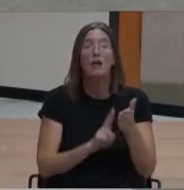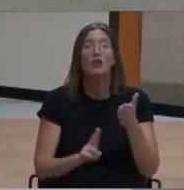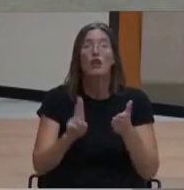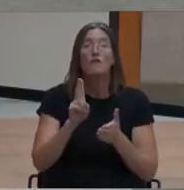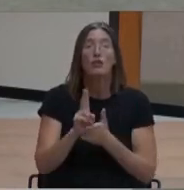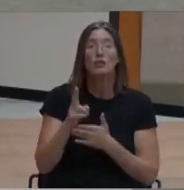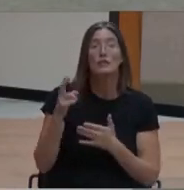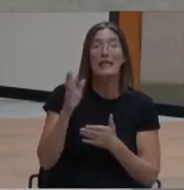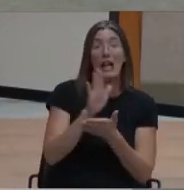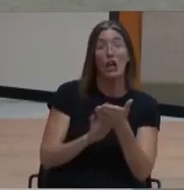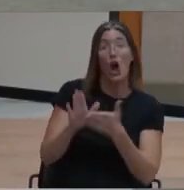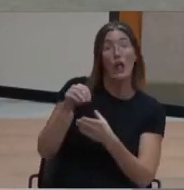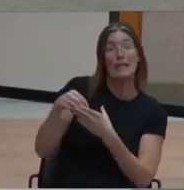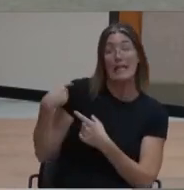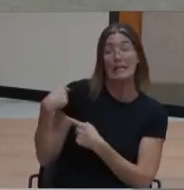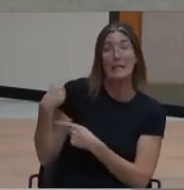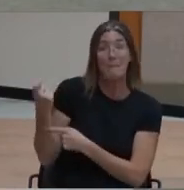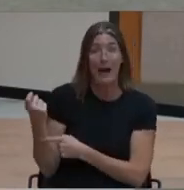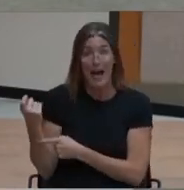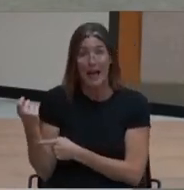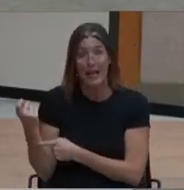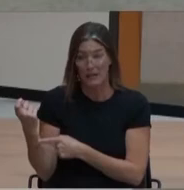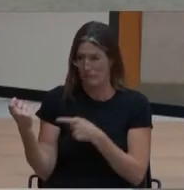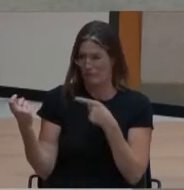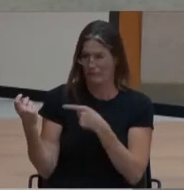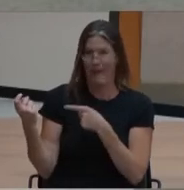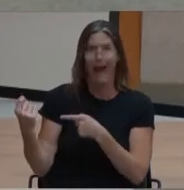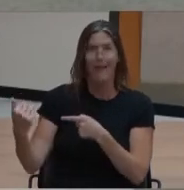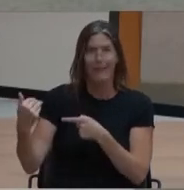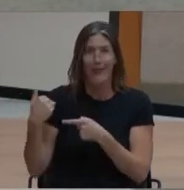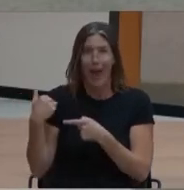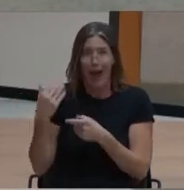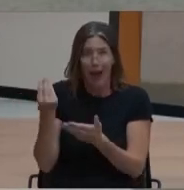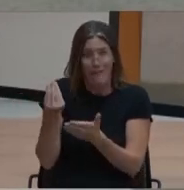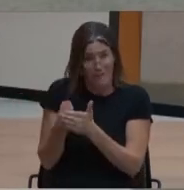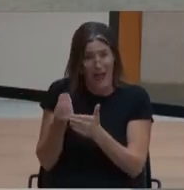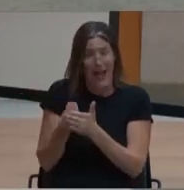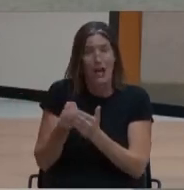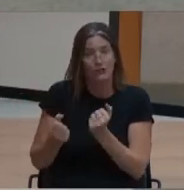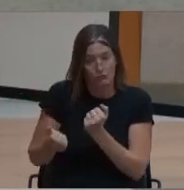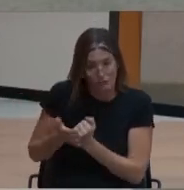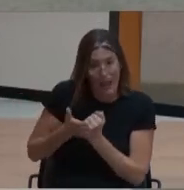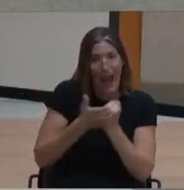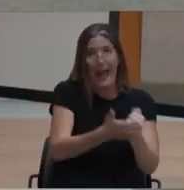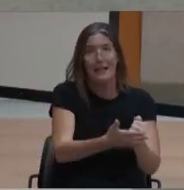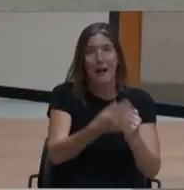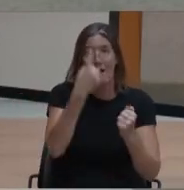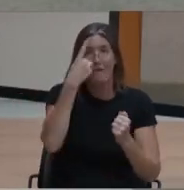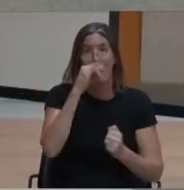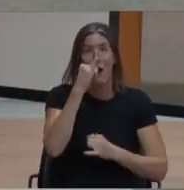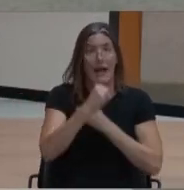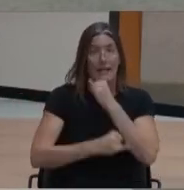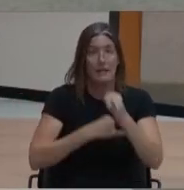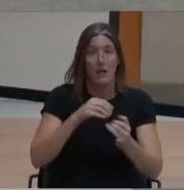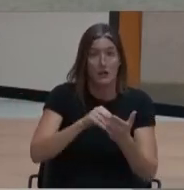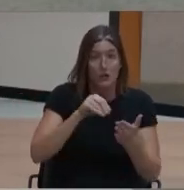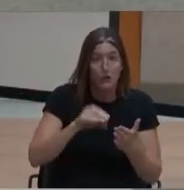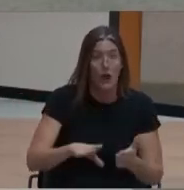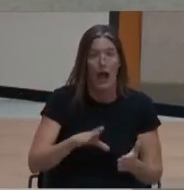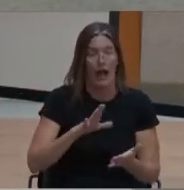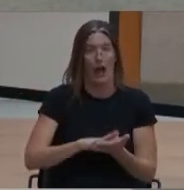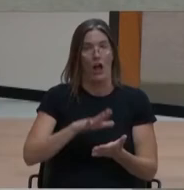college in Spain. I learned that they have financial aid options for international students. I learned that I could